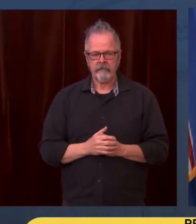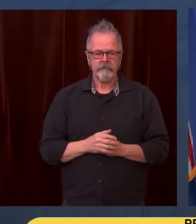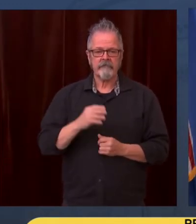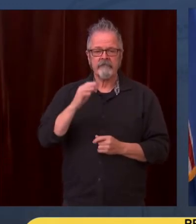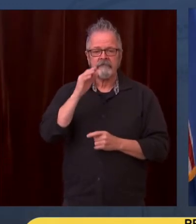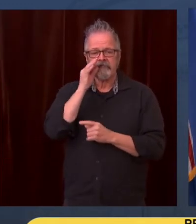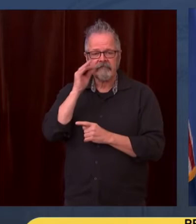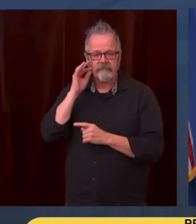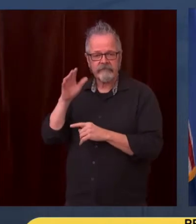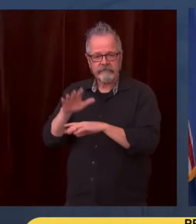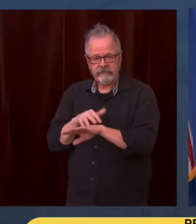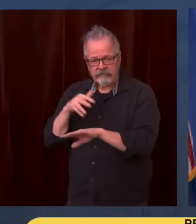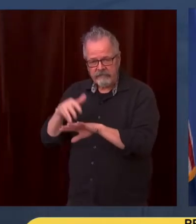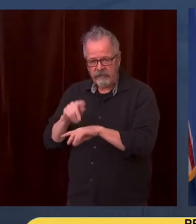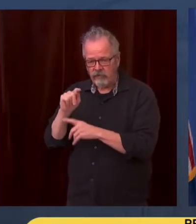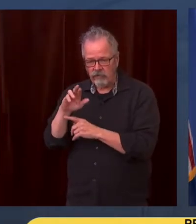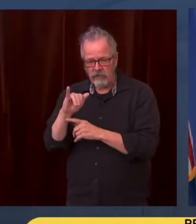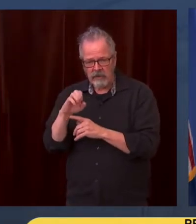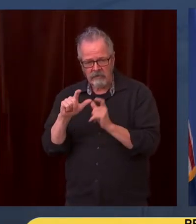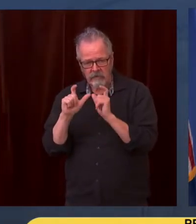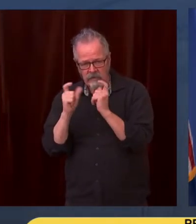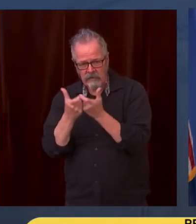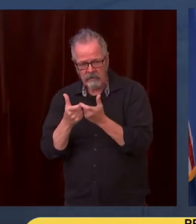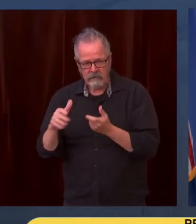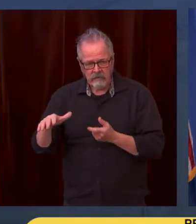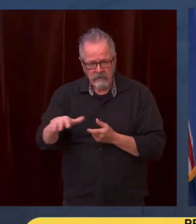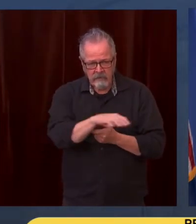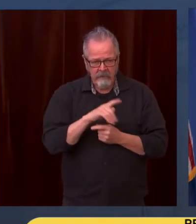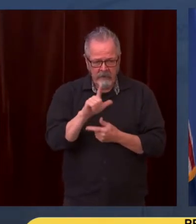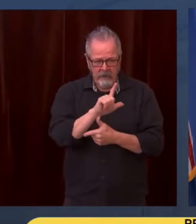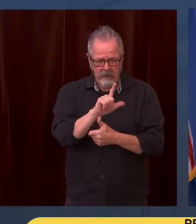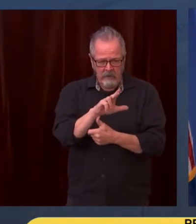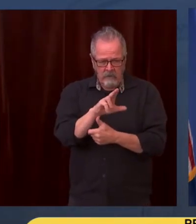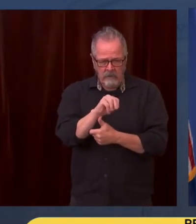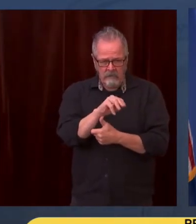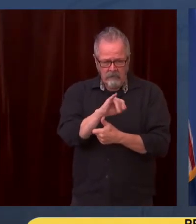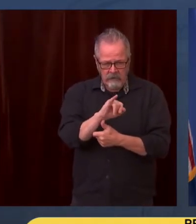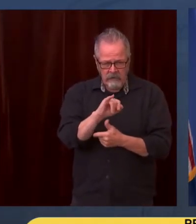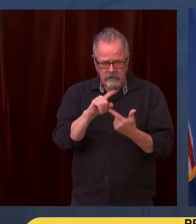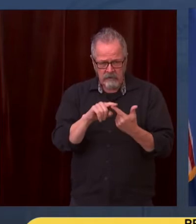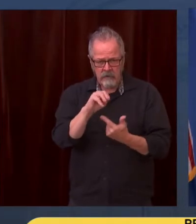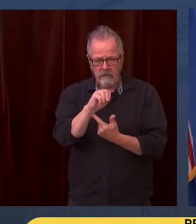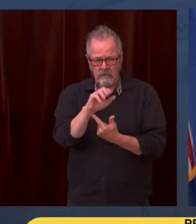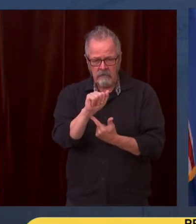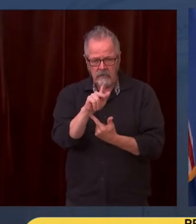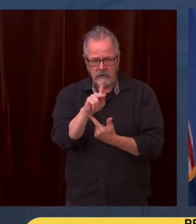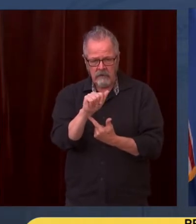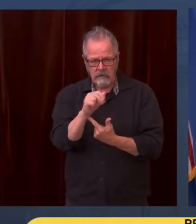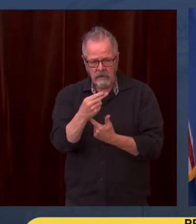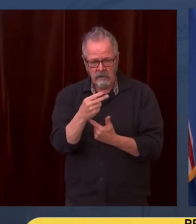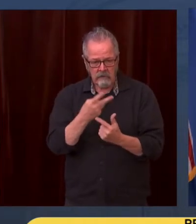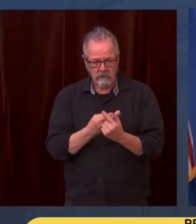And, you know, I was thinking about the Lummi tribe. They could not get food or fuel for some period of time because they were cut off by the floods,